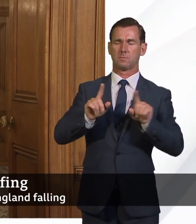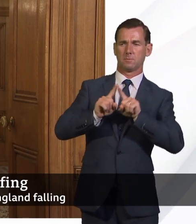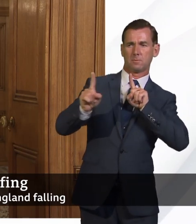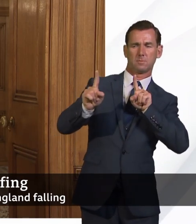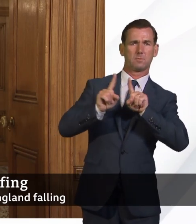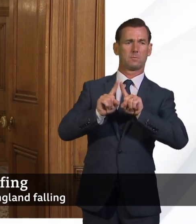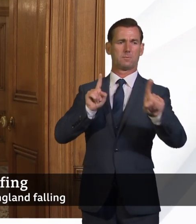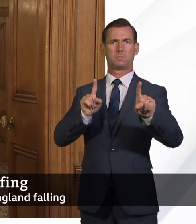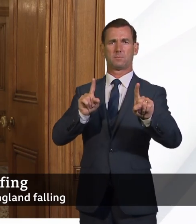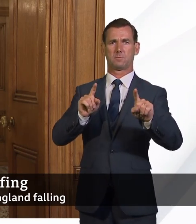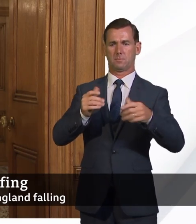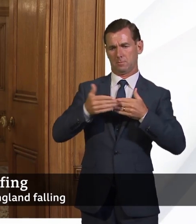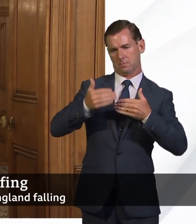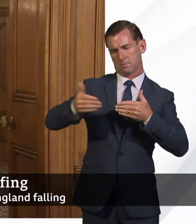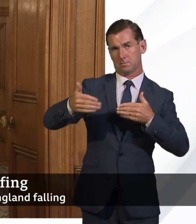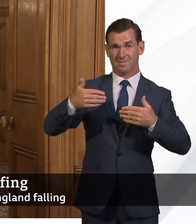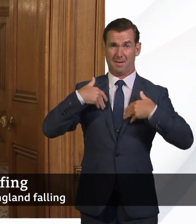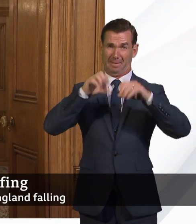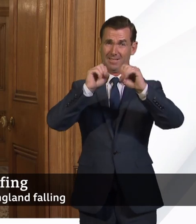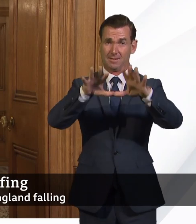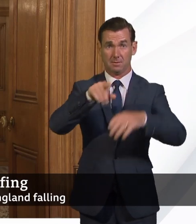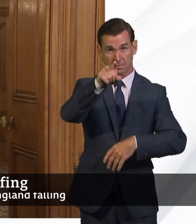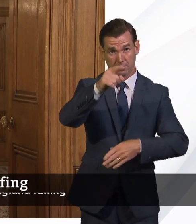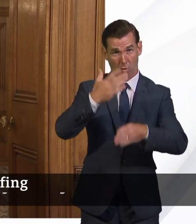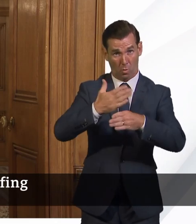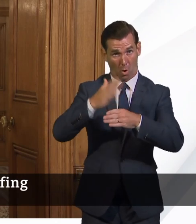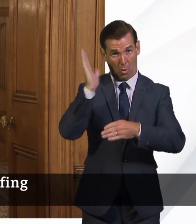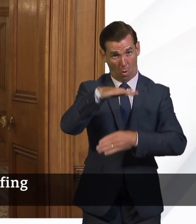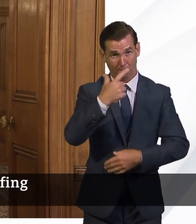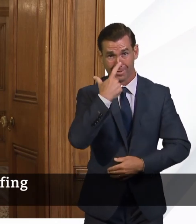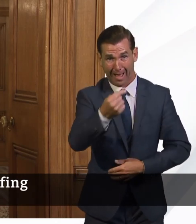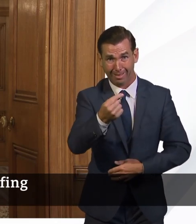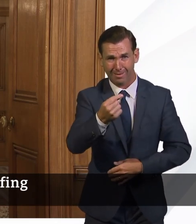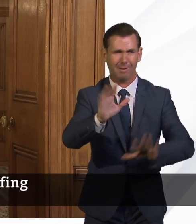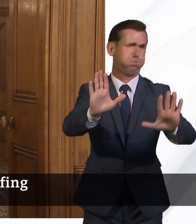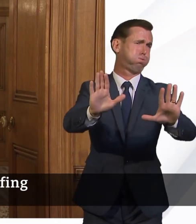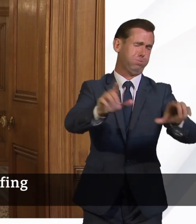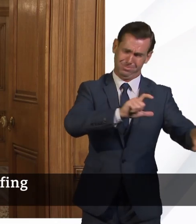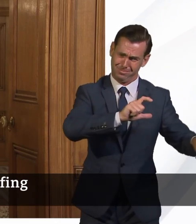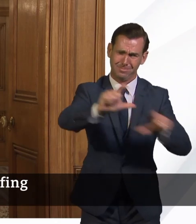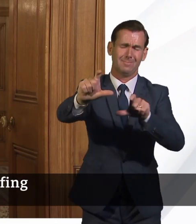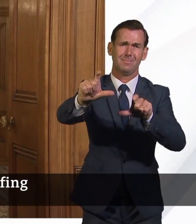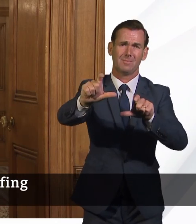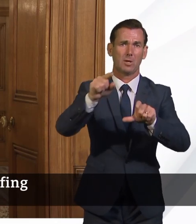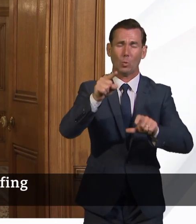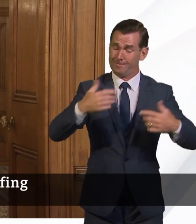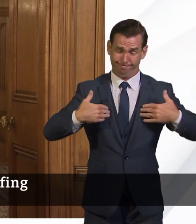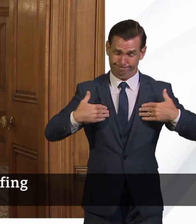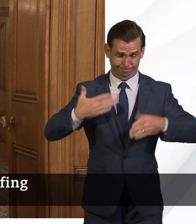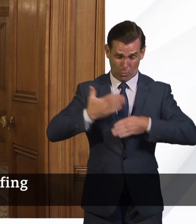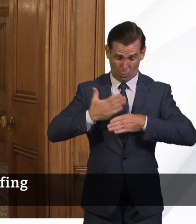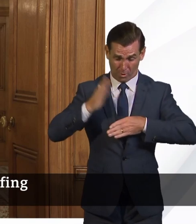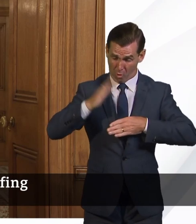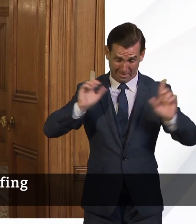I'm just going to say this. If you can work from home, you should continue to do so. If you cannot work from home,